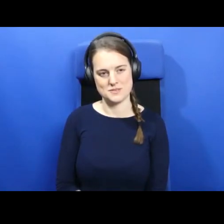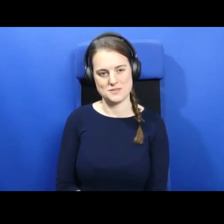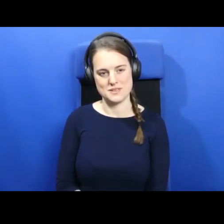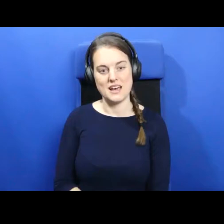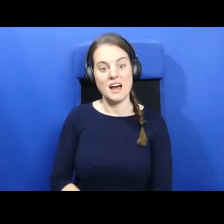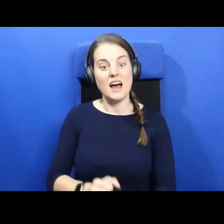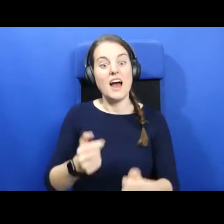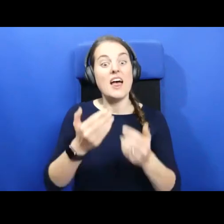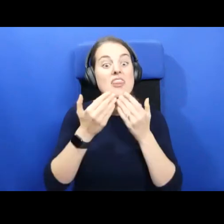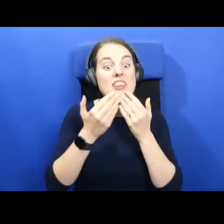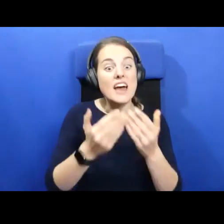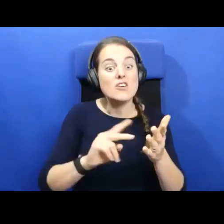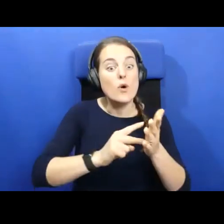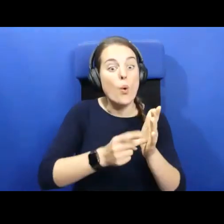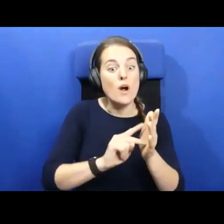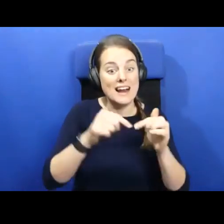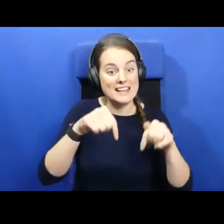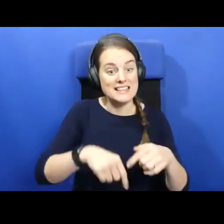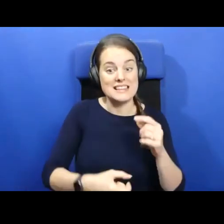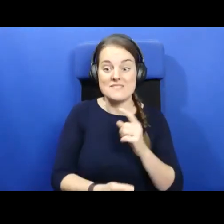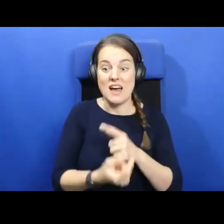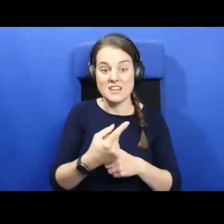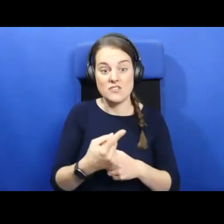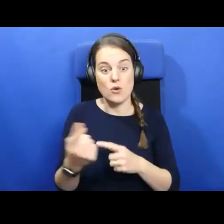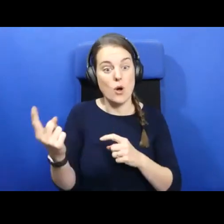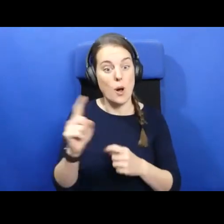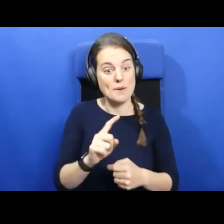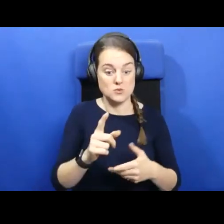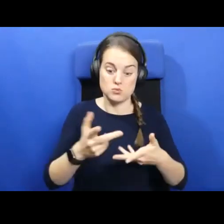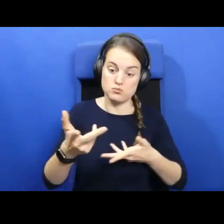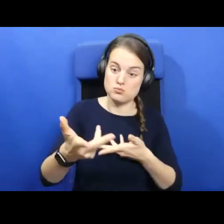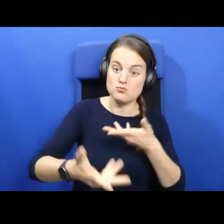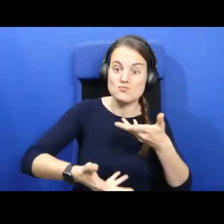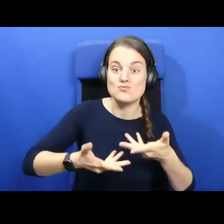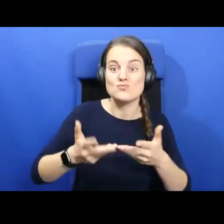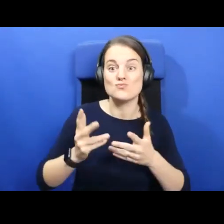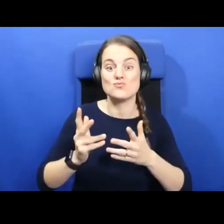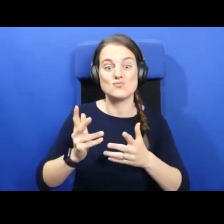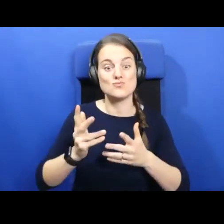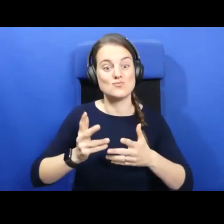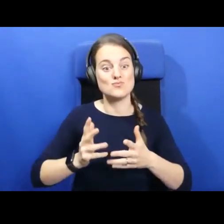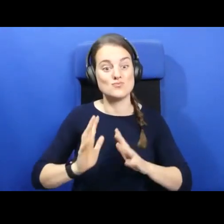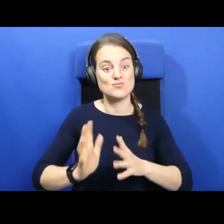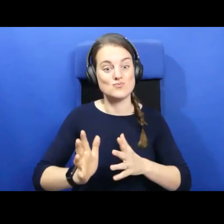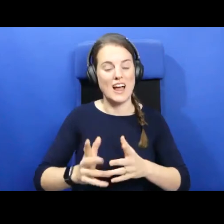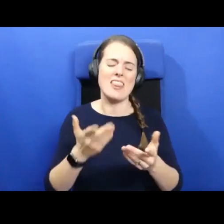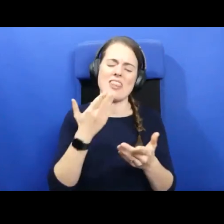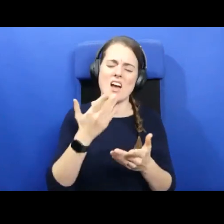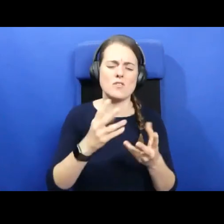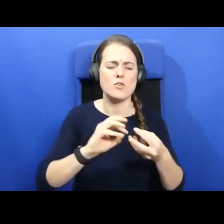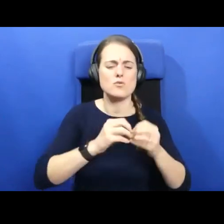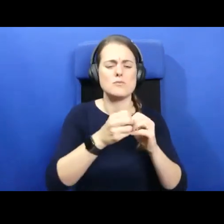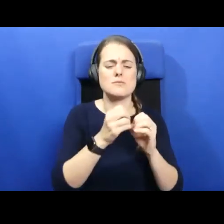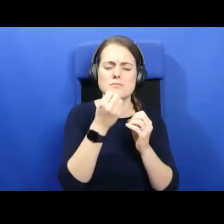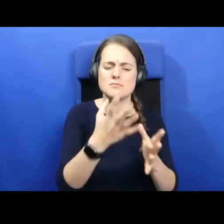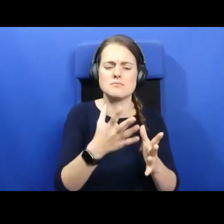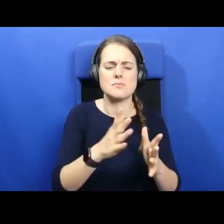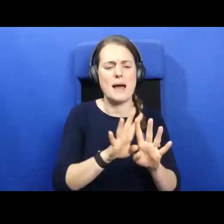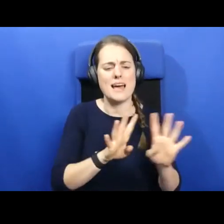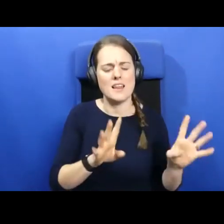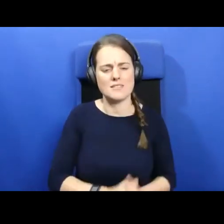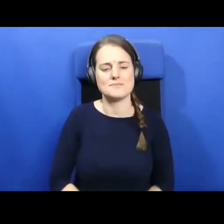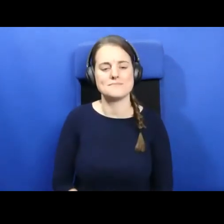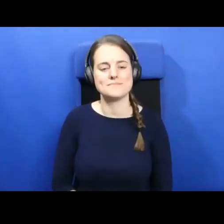the chance to talk to you this evening and for putting together such a fantastic panel. Anocht beg me ag